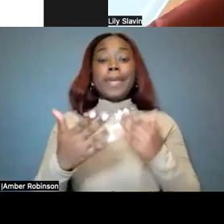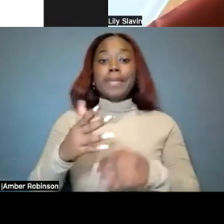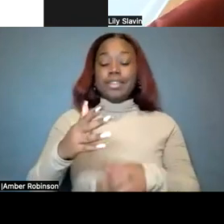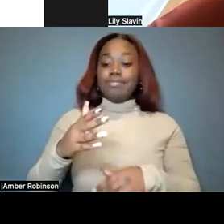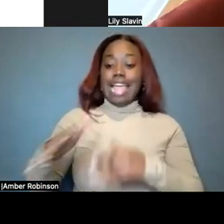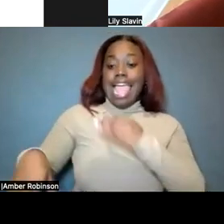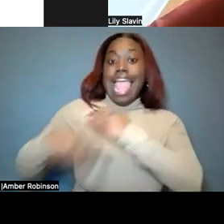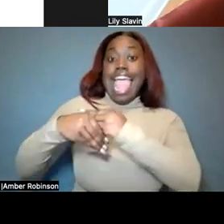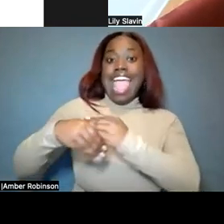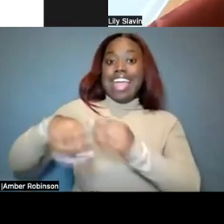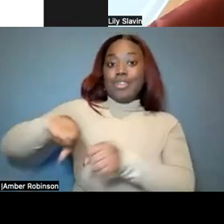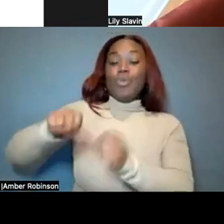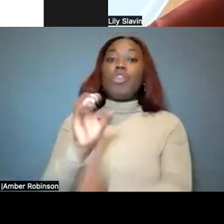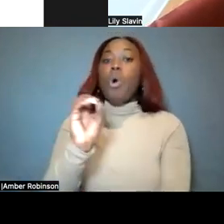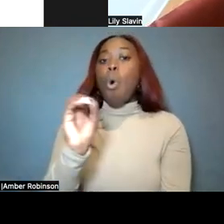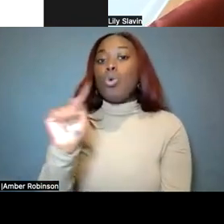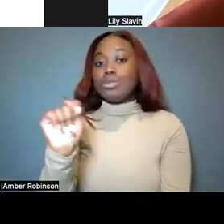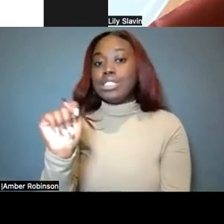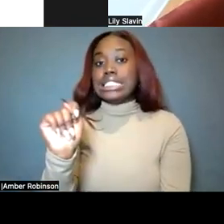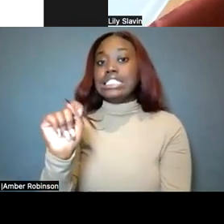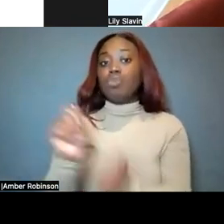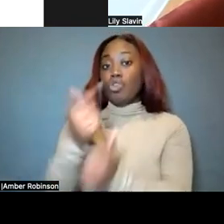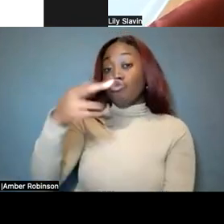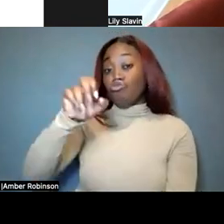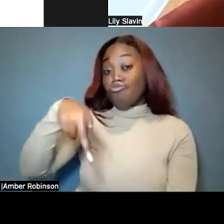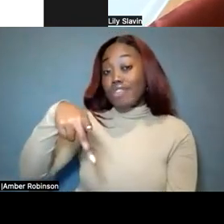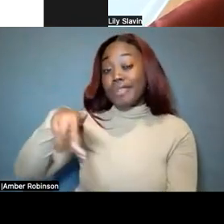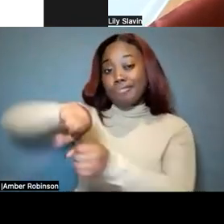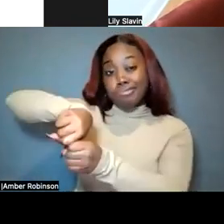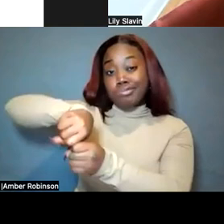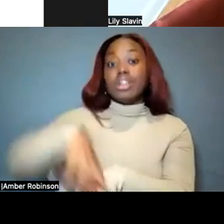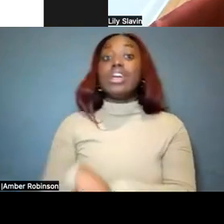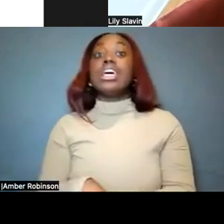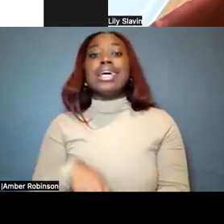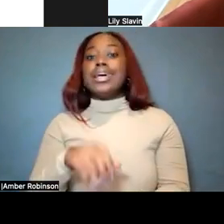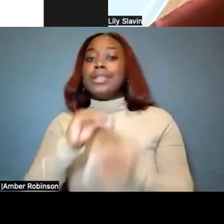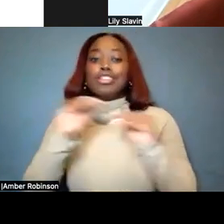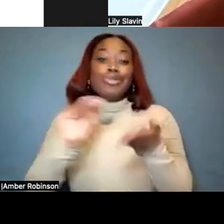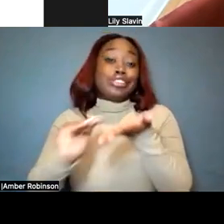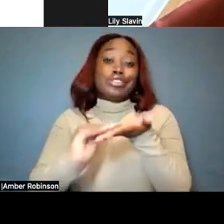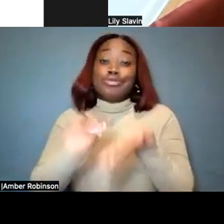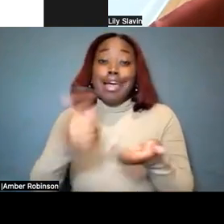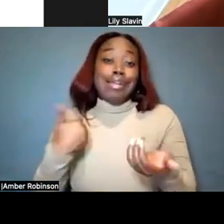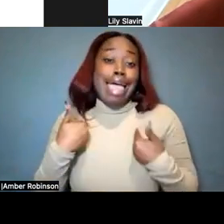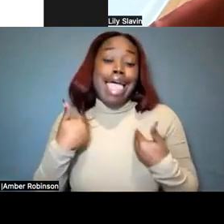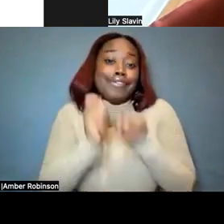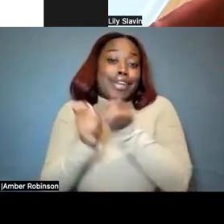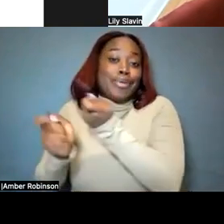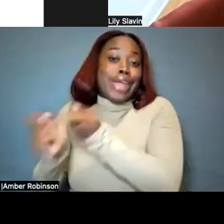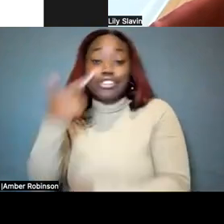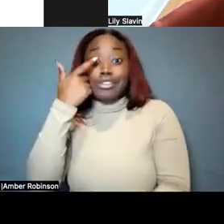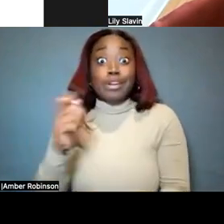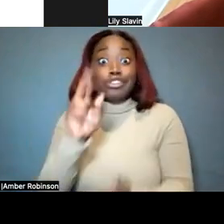that OT could help with that, those kinds of things. But there's no excuse not to have variations because universal